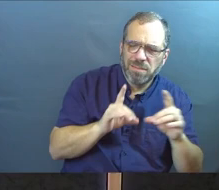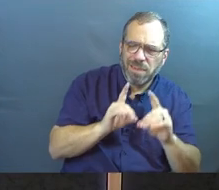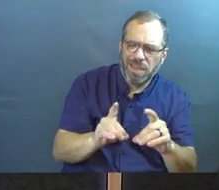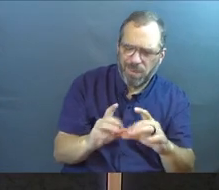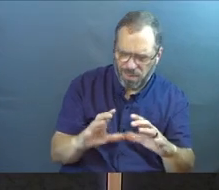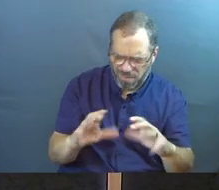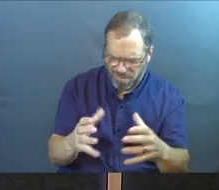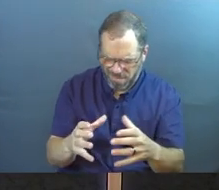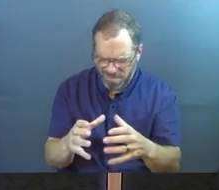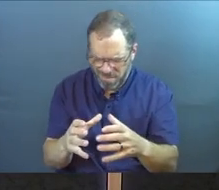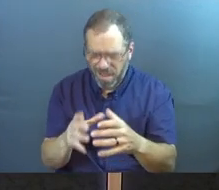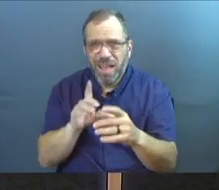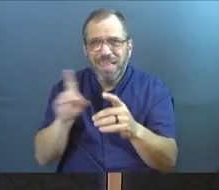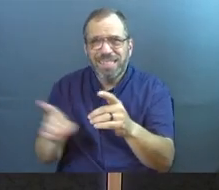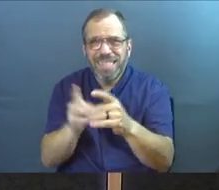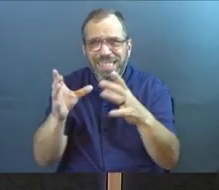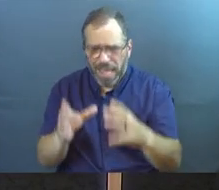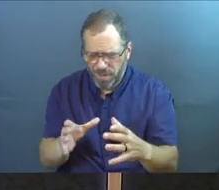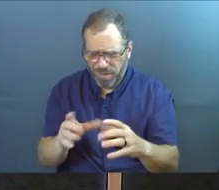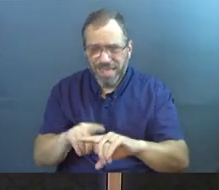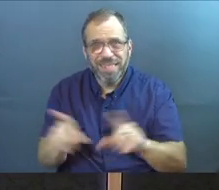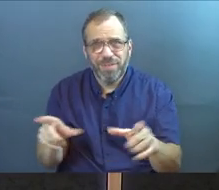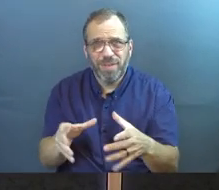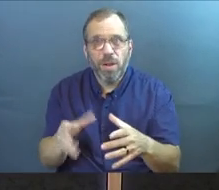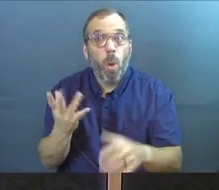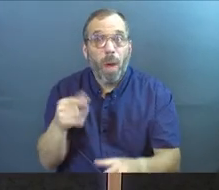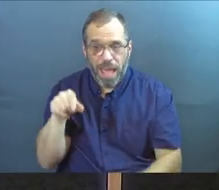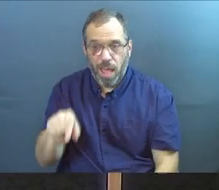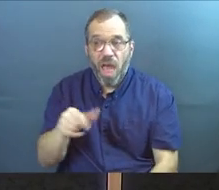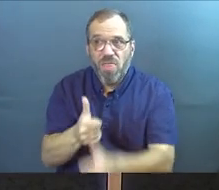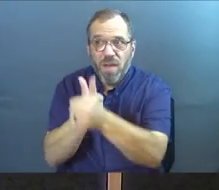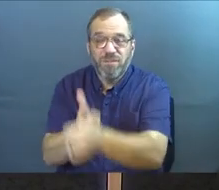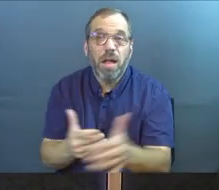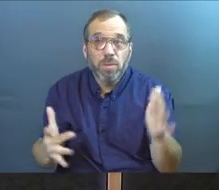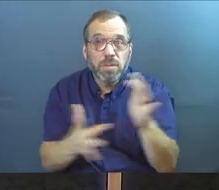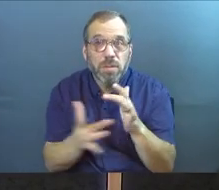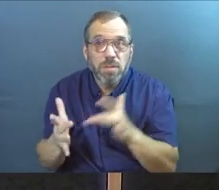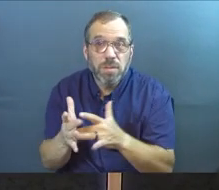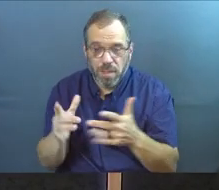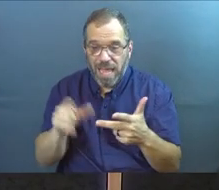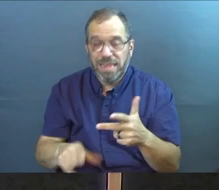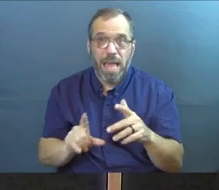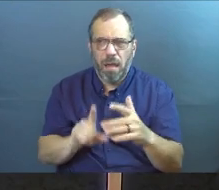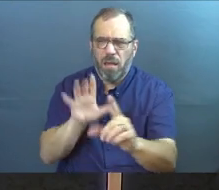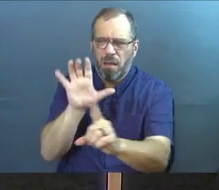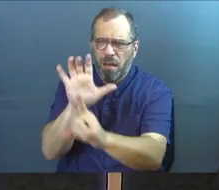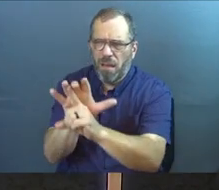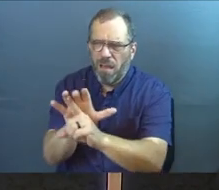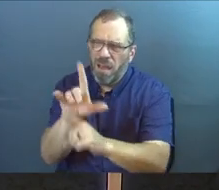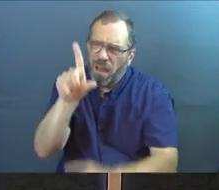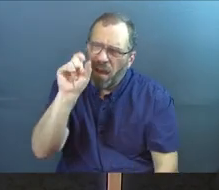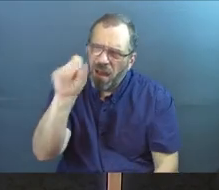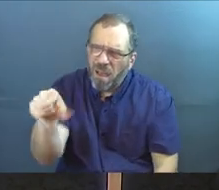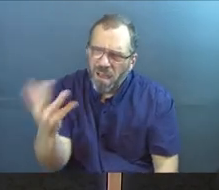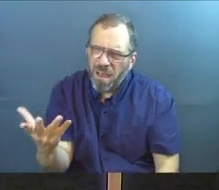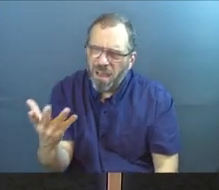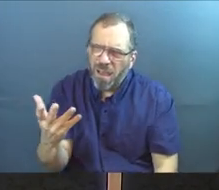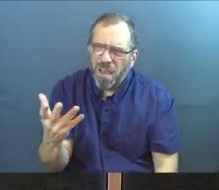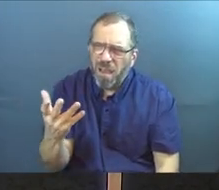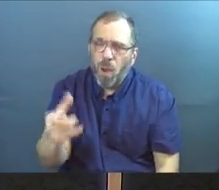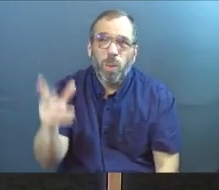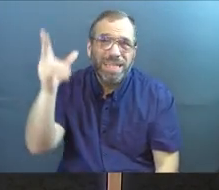disciples? The disciples are different because they're following Jesus, and they're coming and asking questions of Jesus